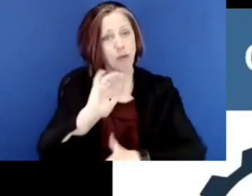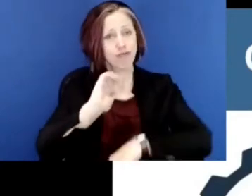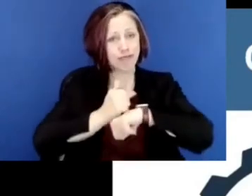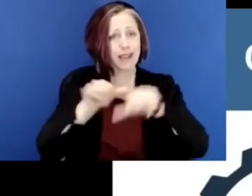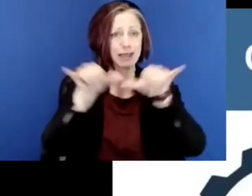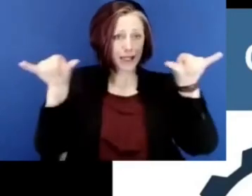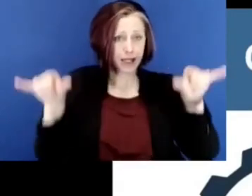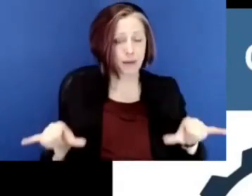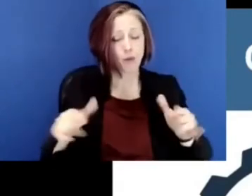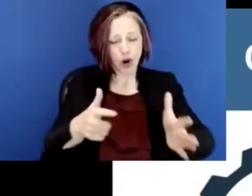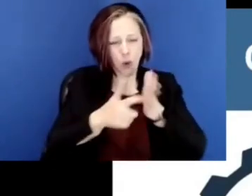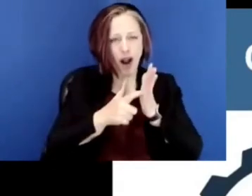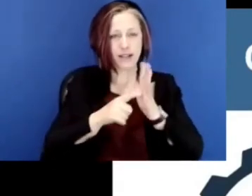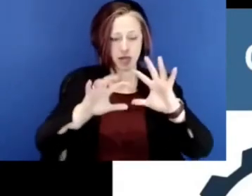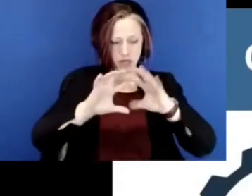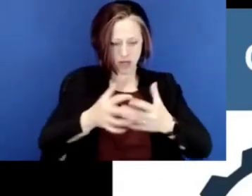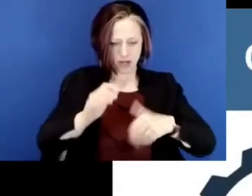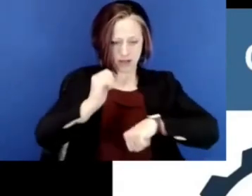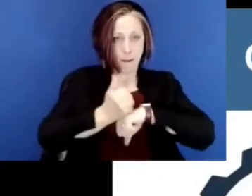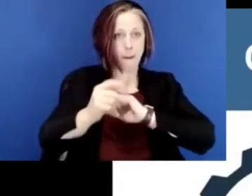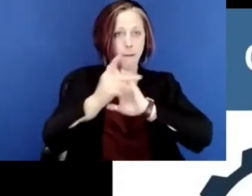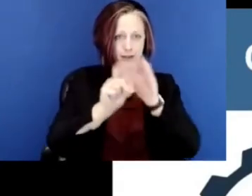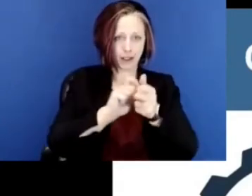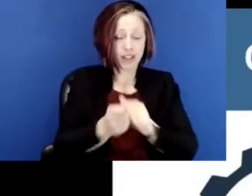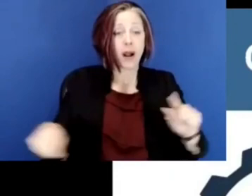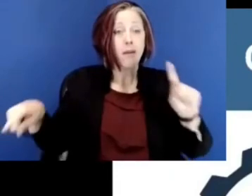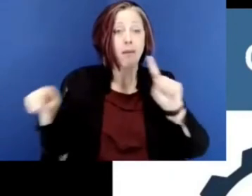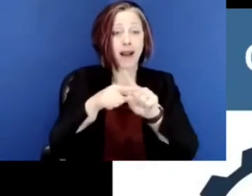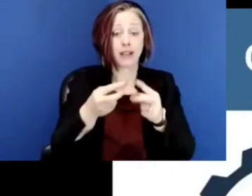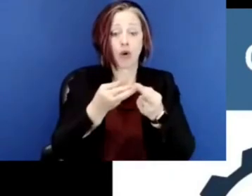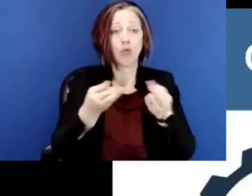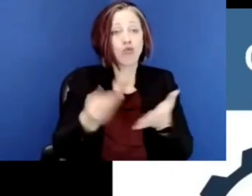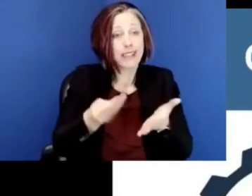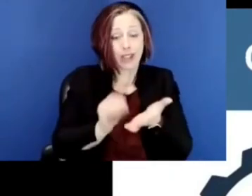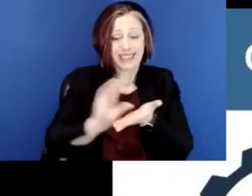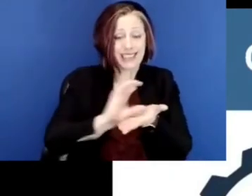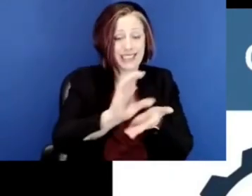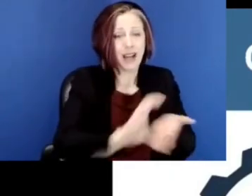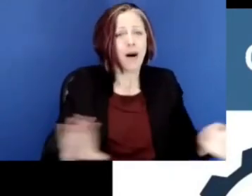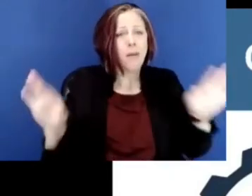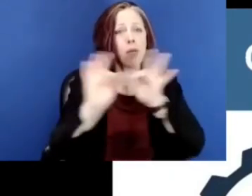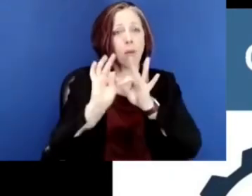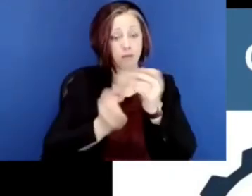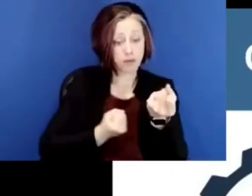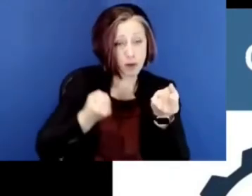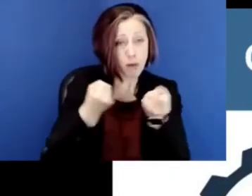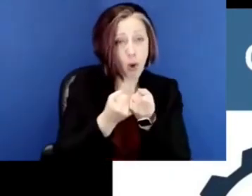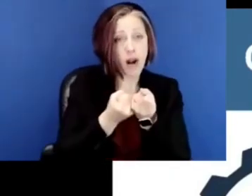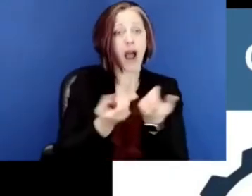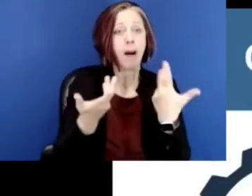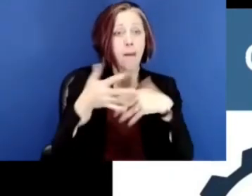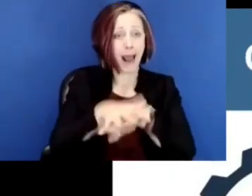to build the system. That requires a set of policy changes as well as resource allocations. We need to strengthen